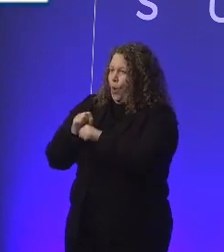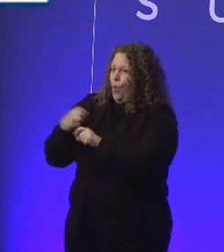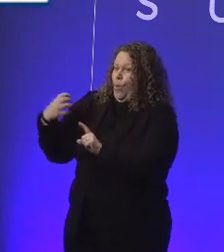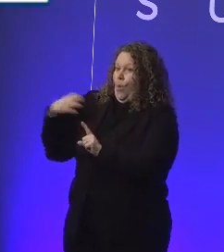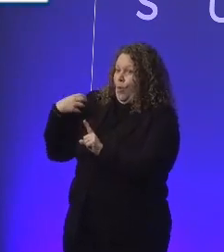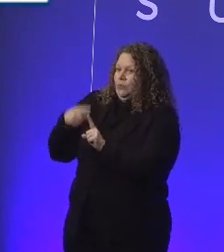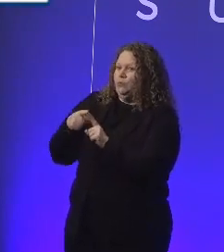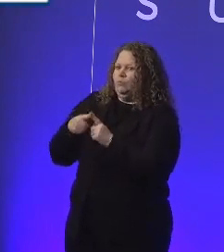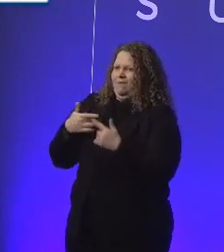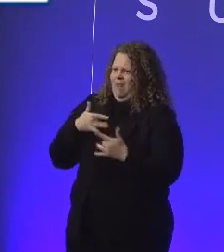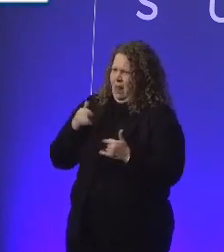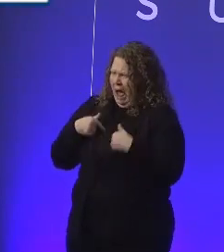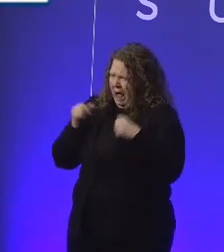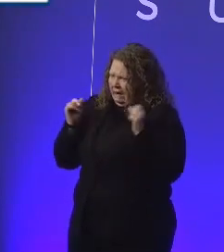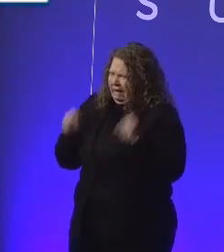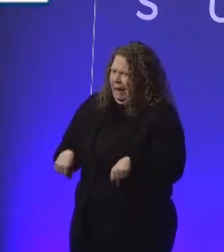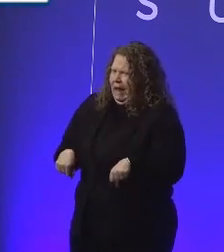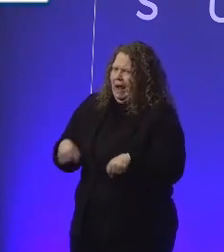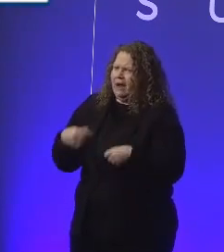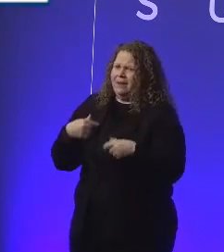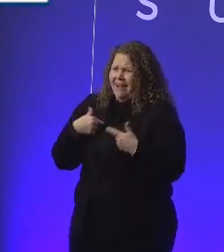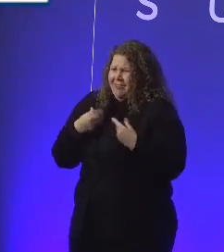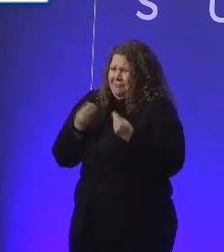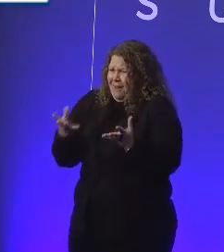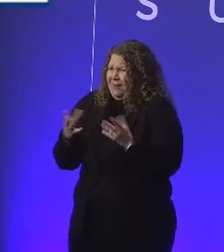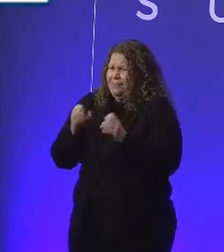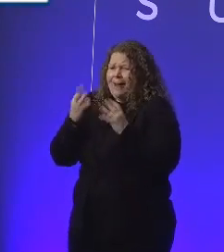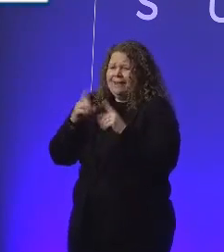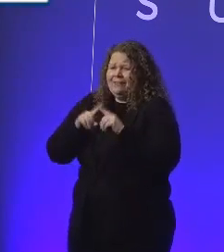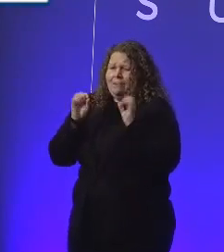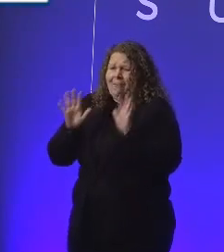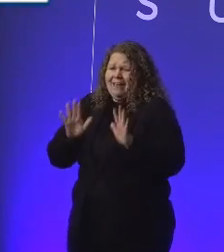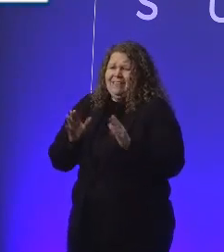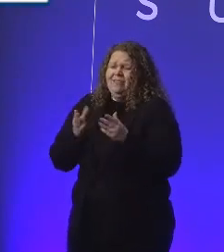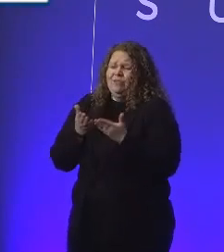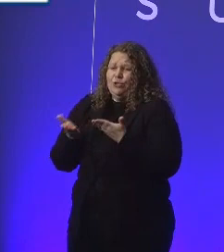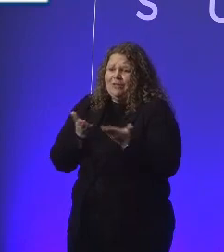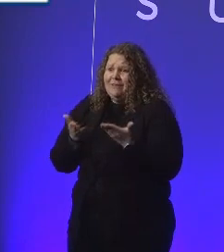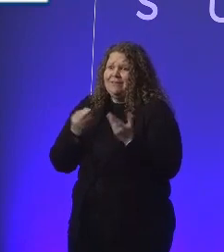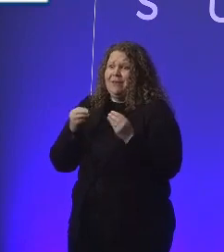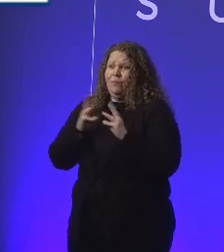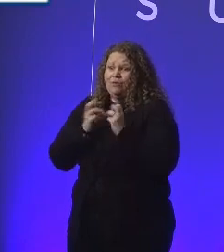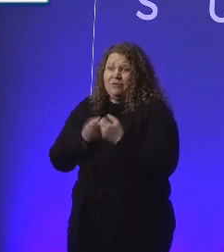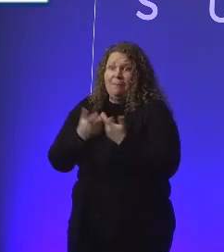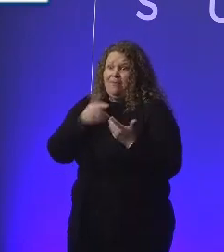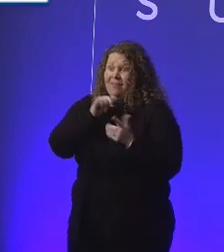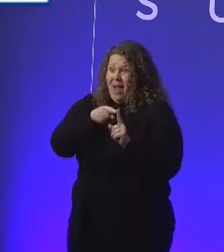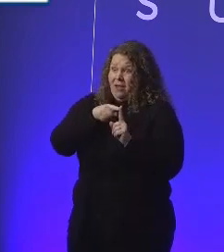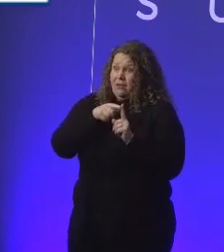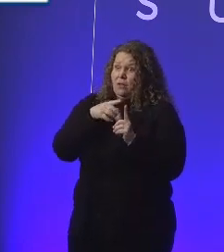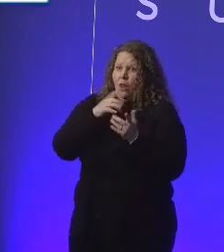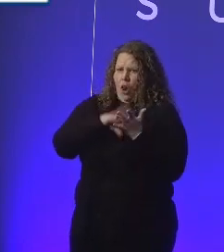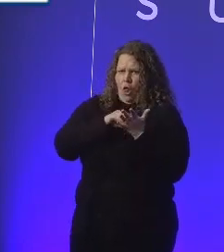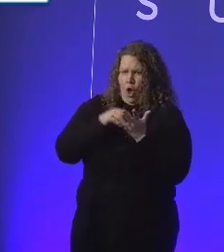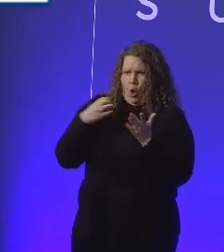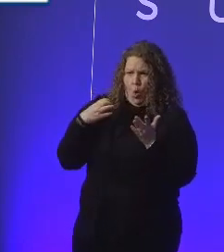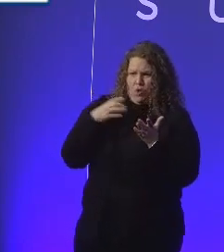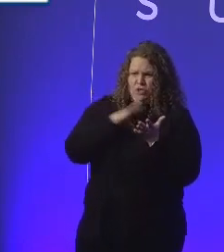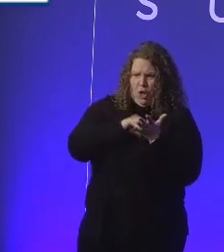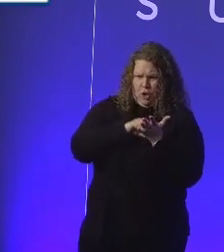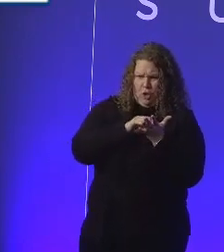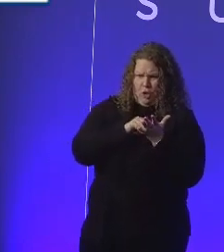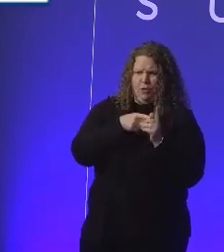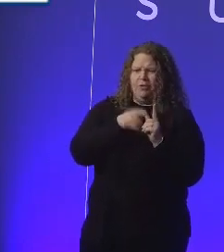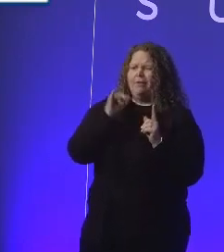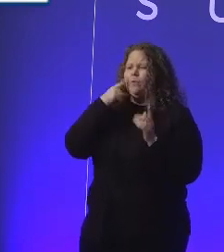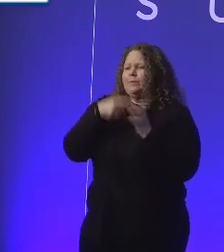deliver an amazing service to society. But we want them to learn that there was a graduate of the access to work scheme who had